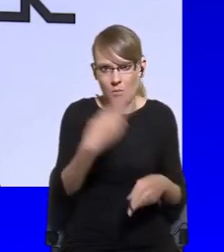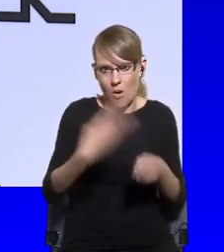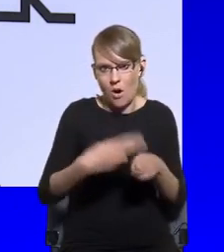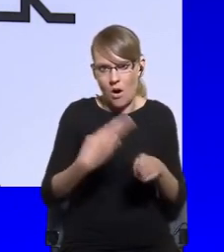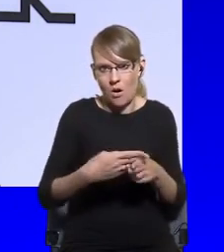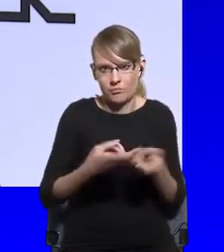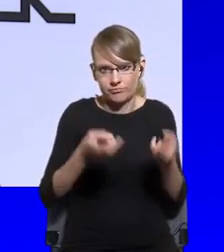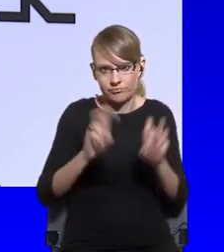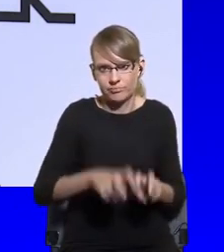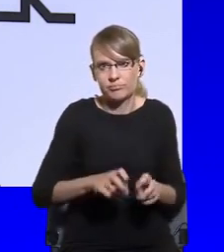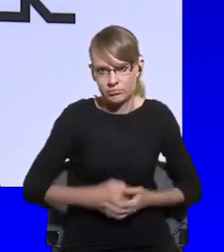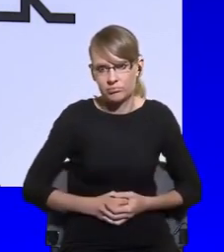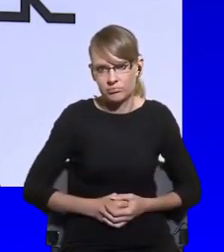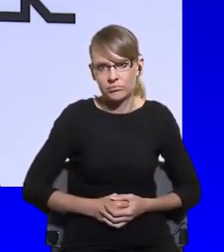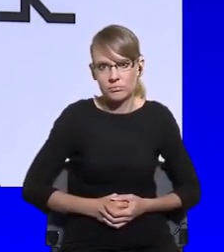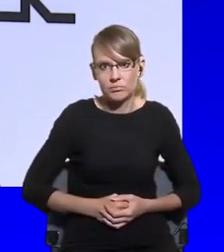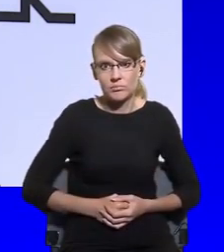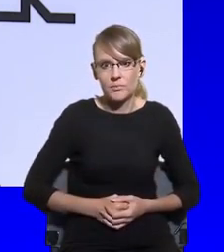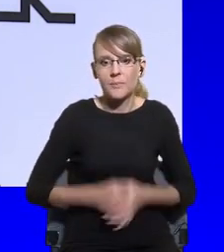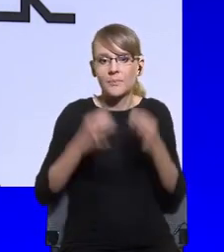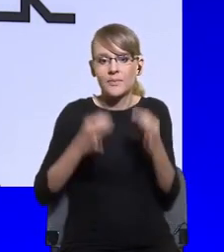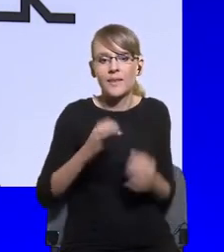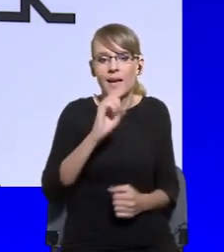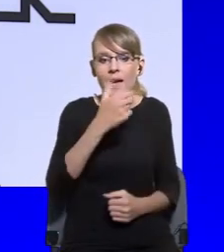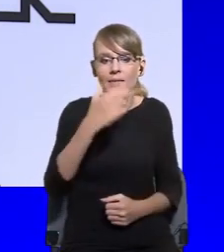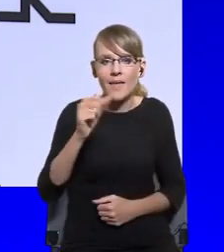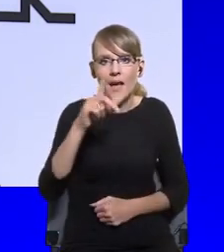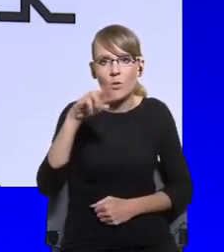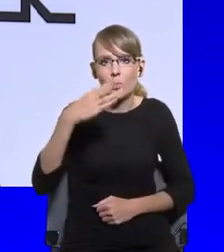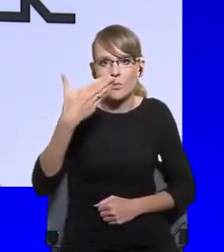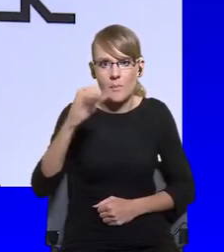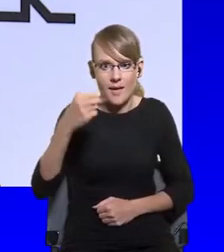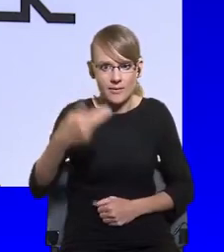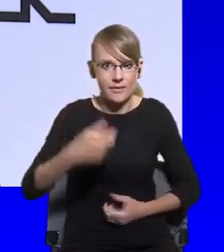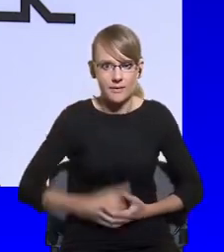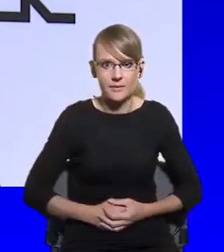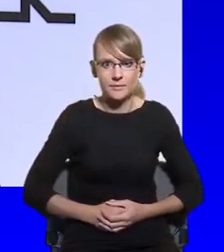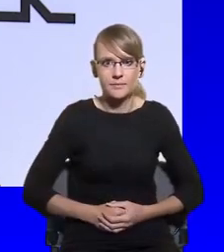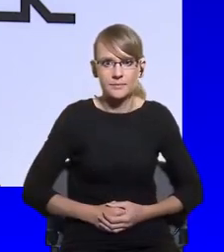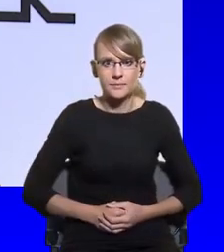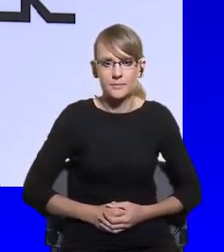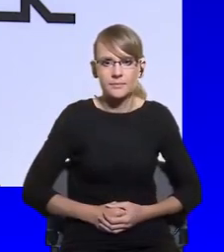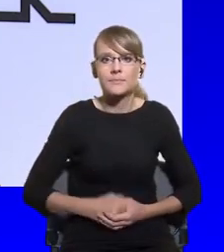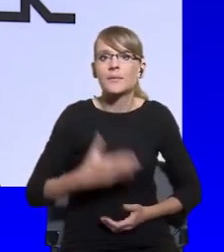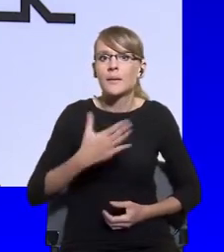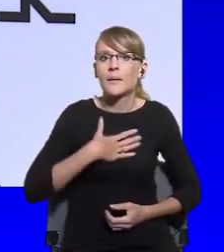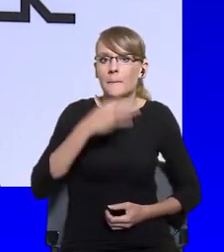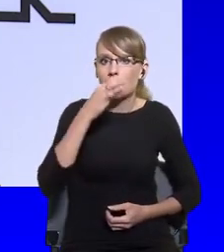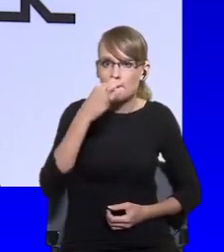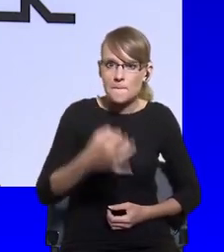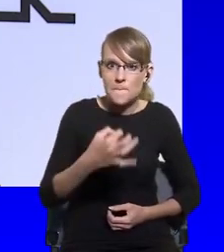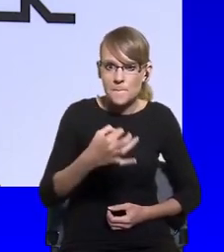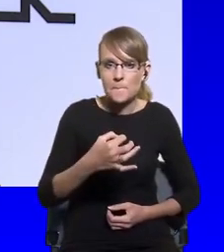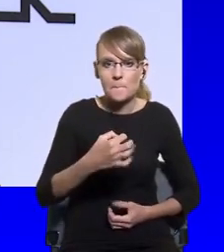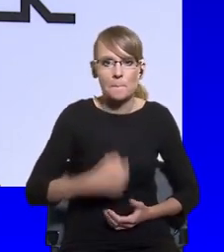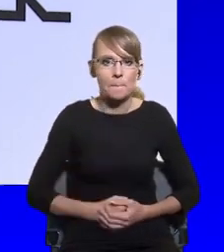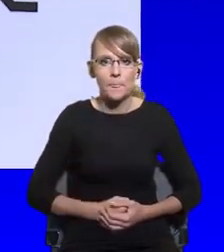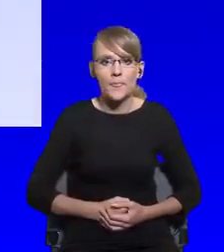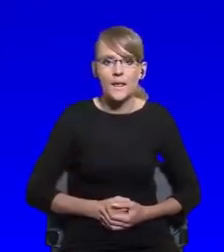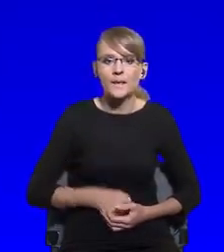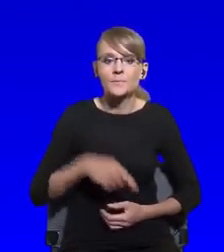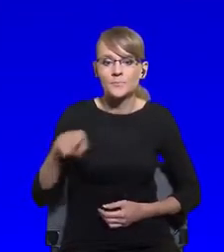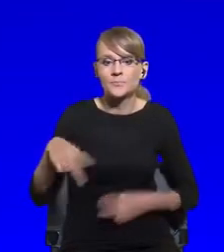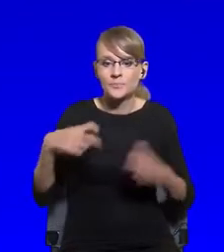Anna Lurman. I have a question from a viewer, which I think may be a good starting point